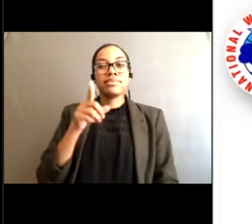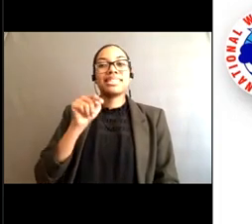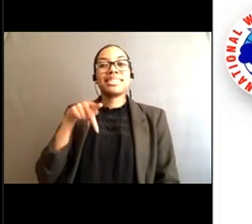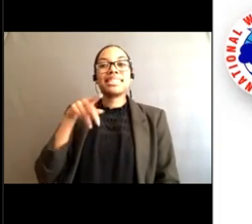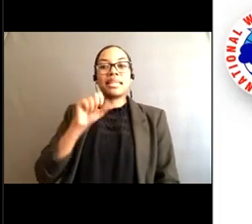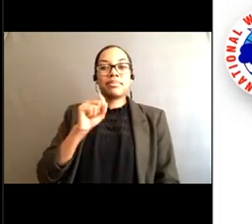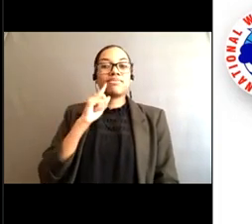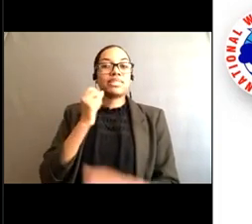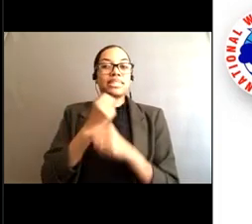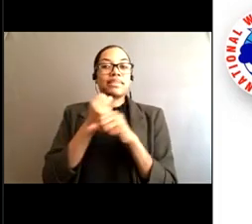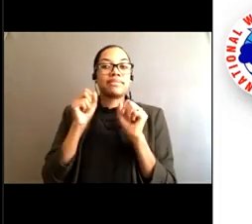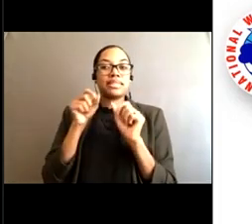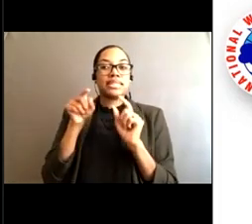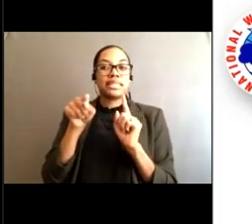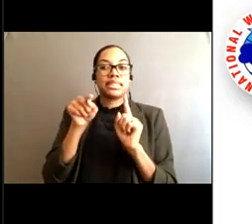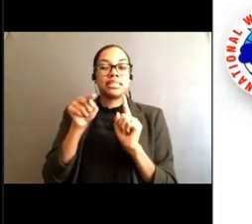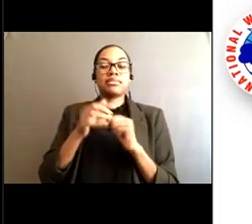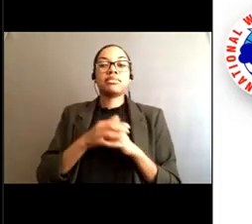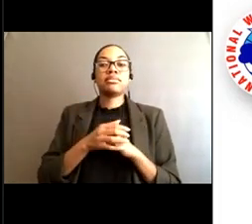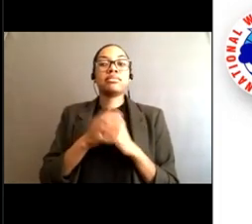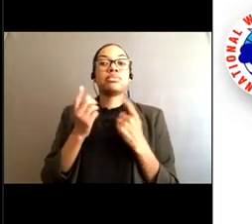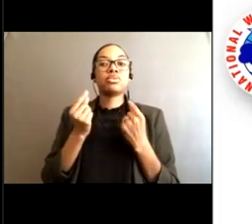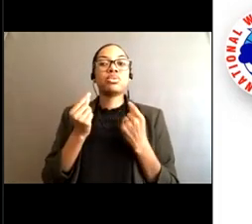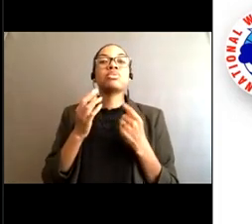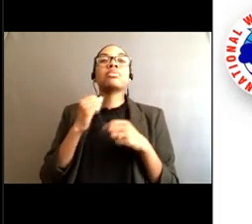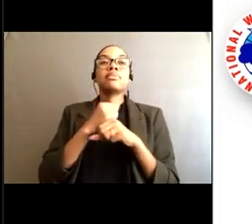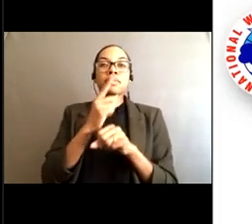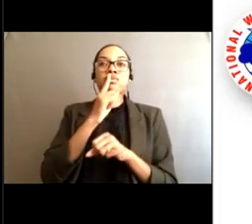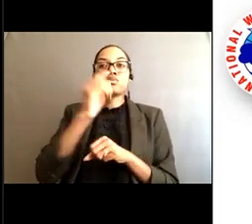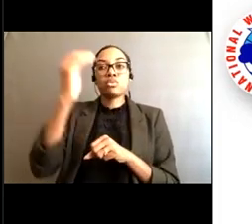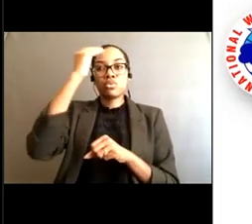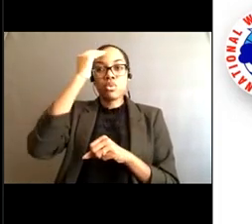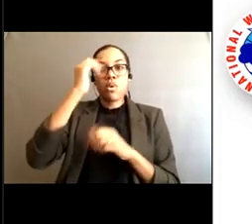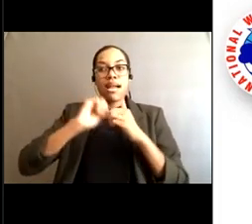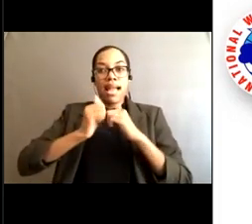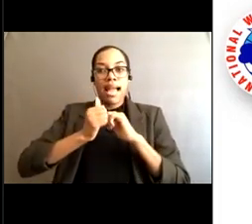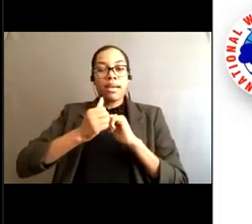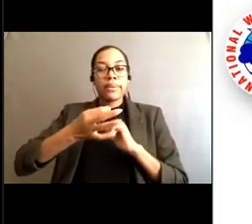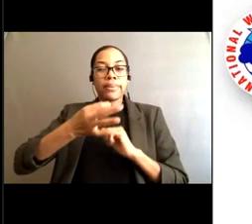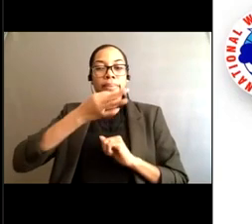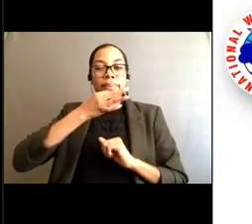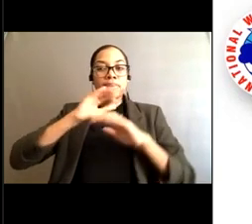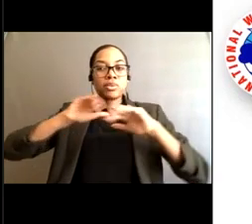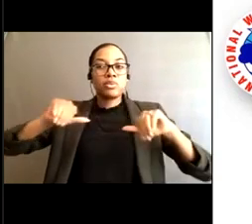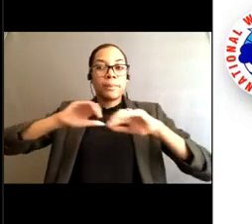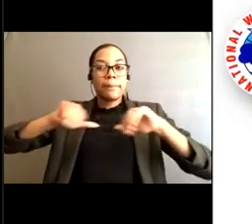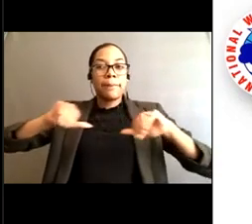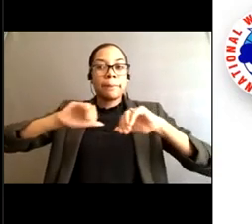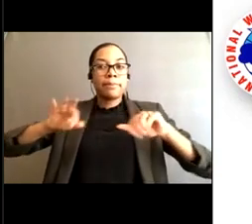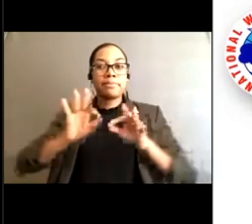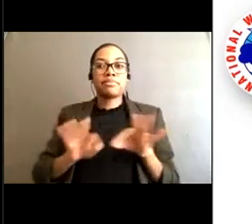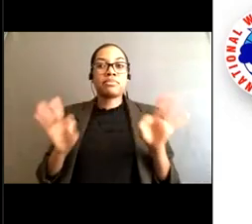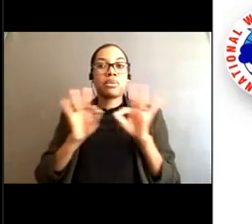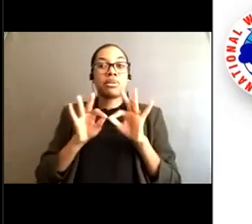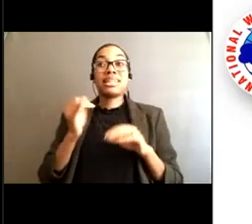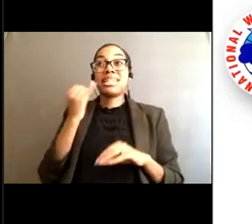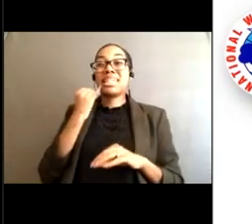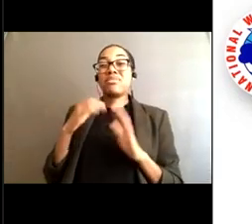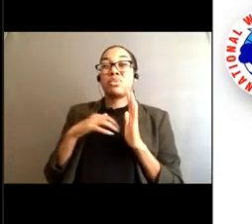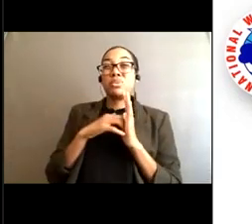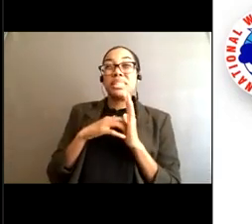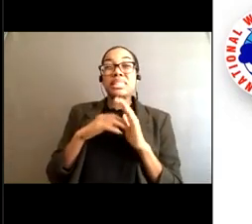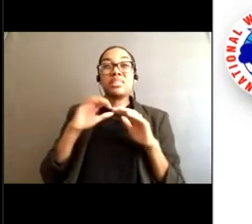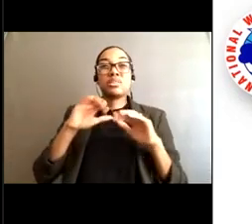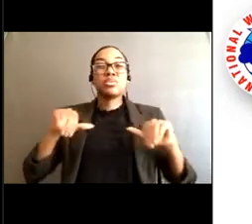If you don't know how to swim it's probably best that you